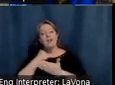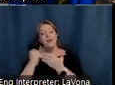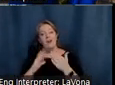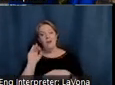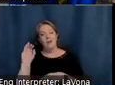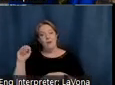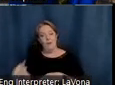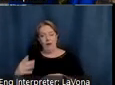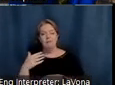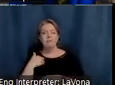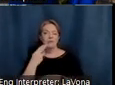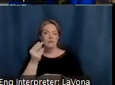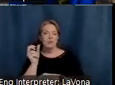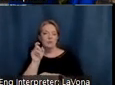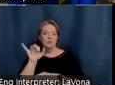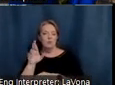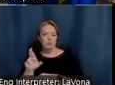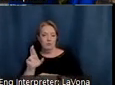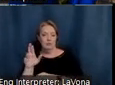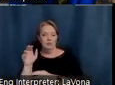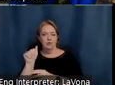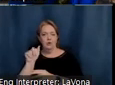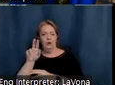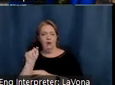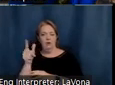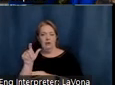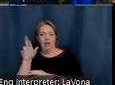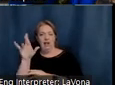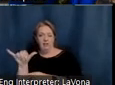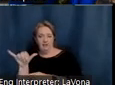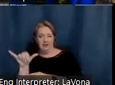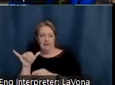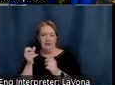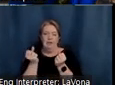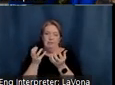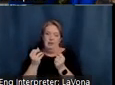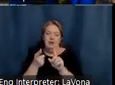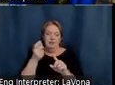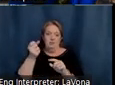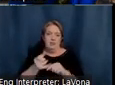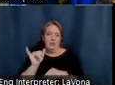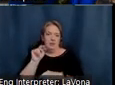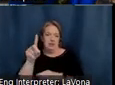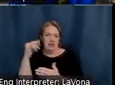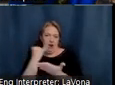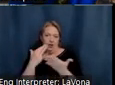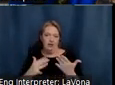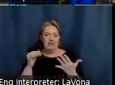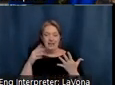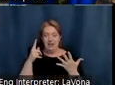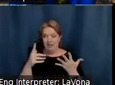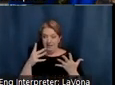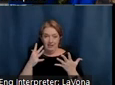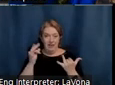crafts by Southern Indiana artists. So if you want to explore even more, haven't had enough, attend a Village Art